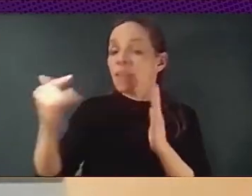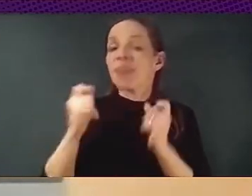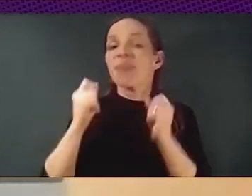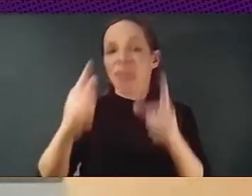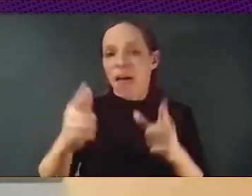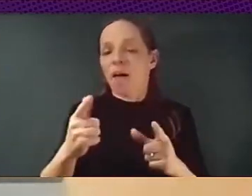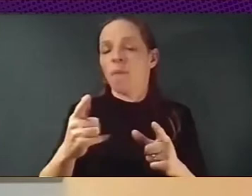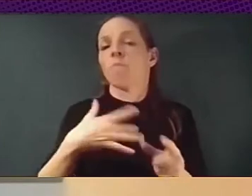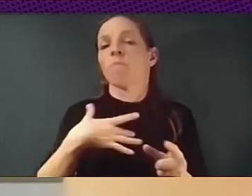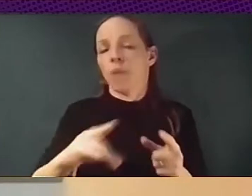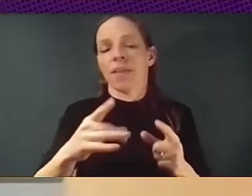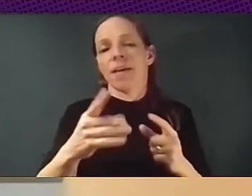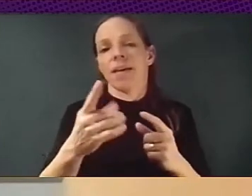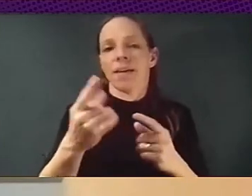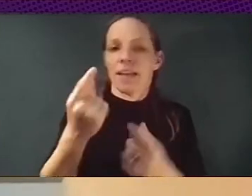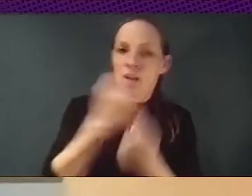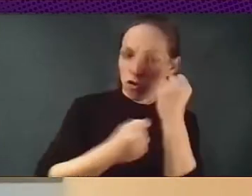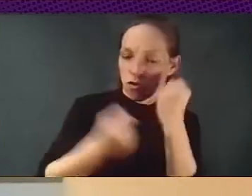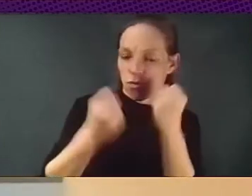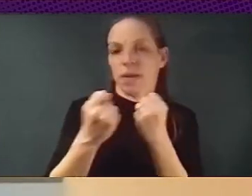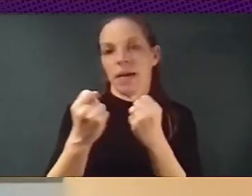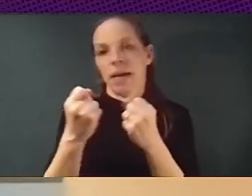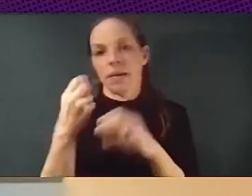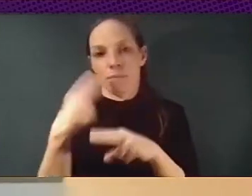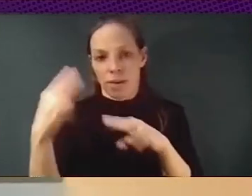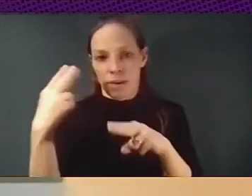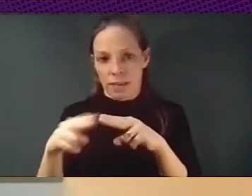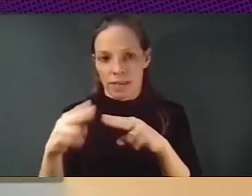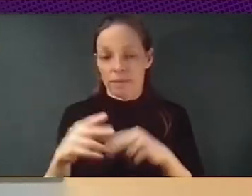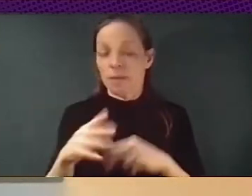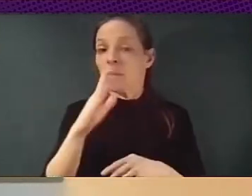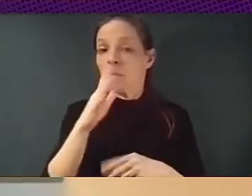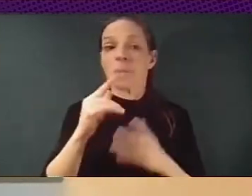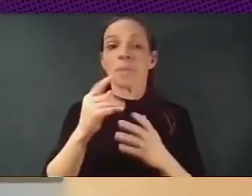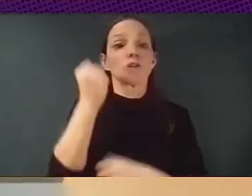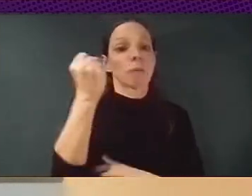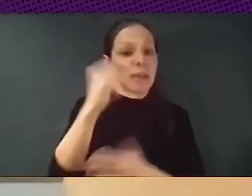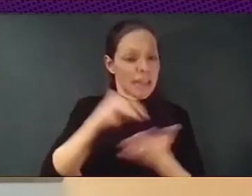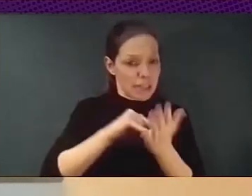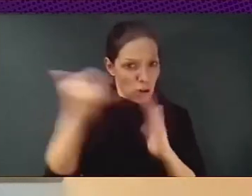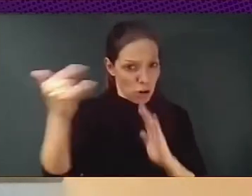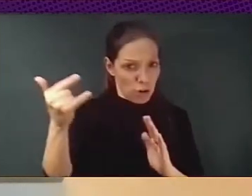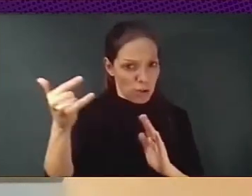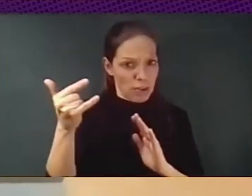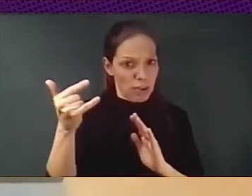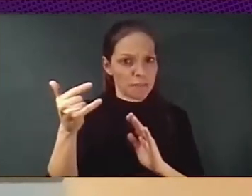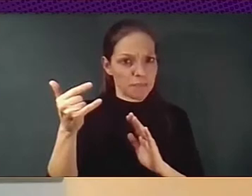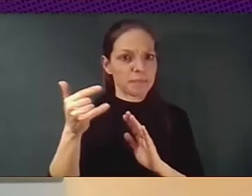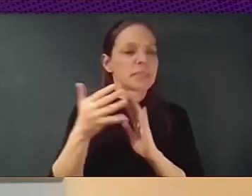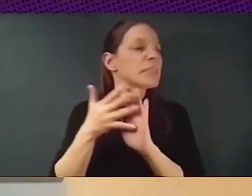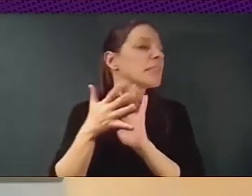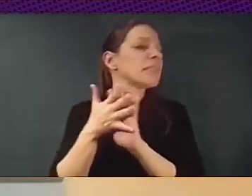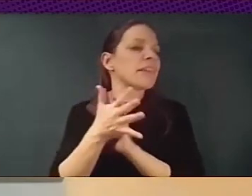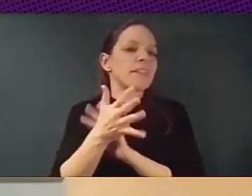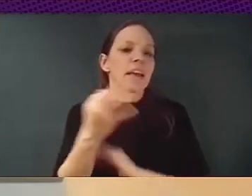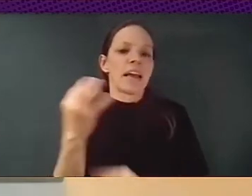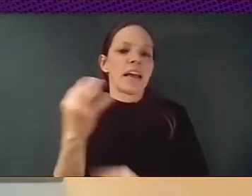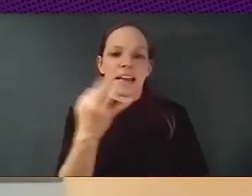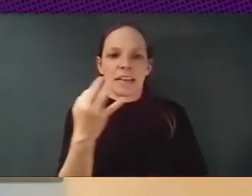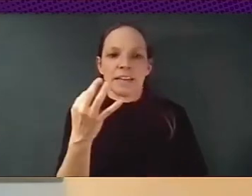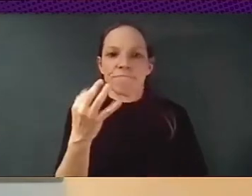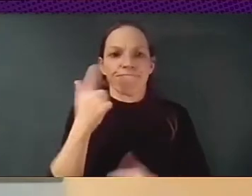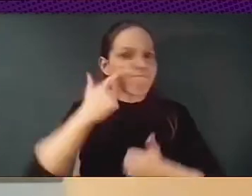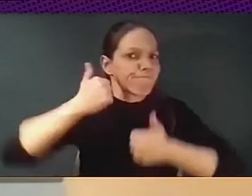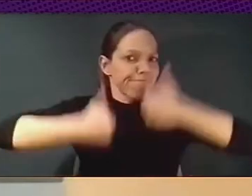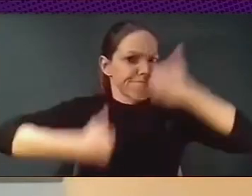sovereignty means, I mean, it also involves national security, economic competitiveness, a new geopolitical